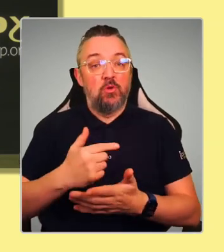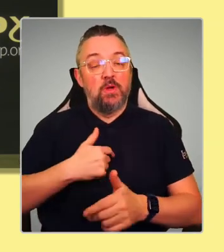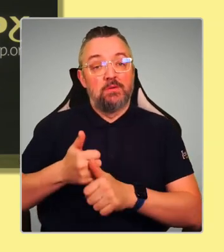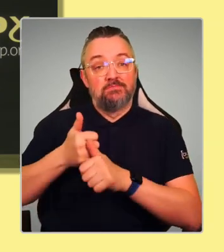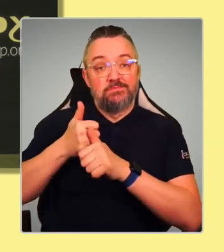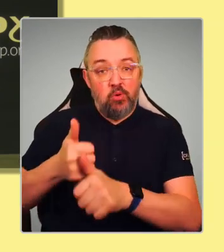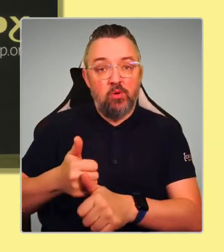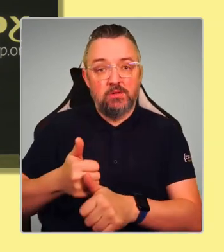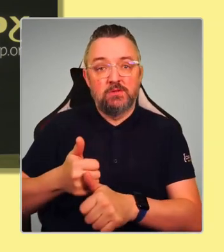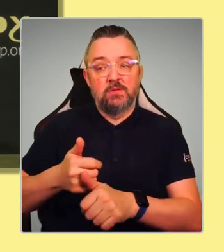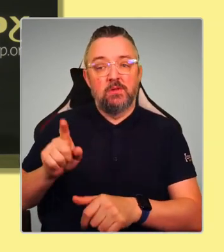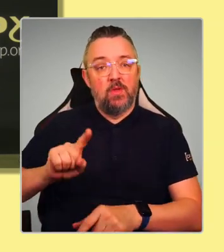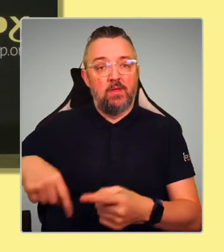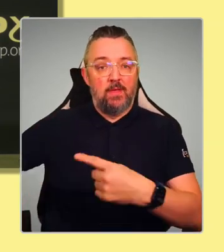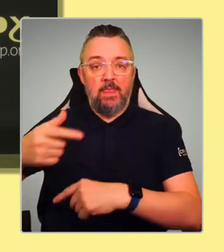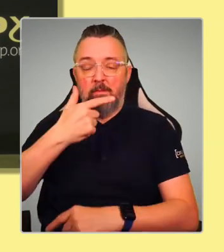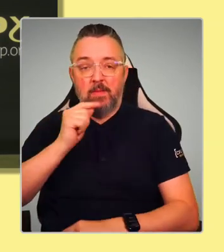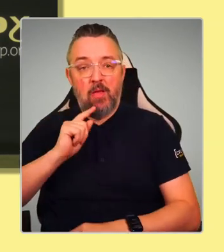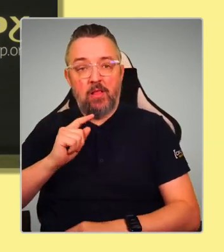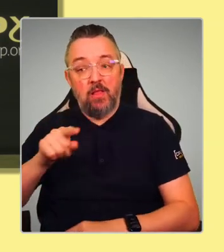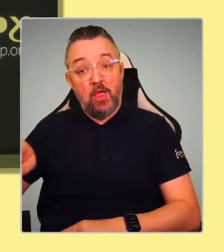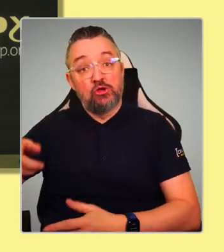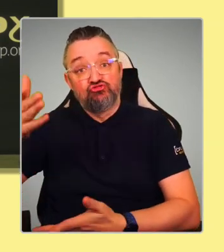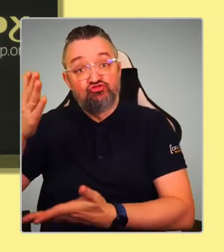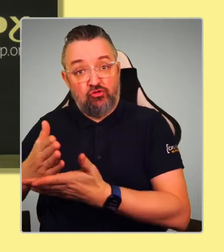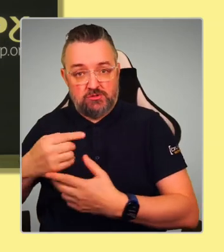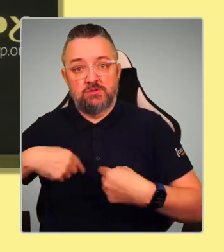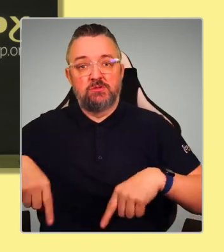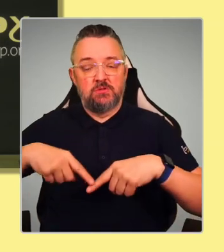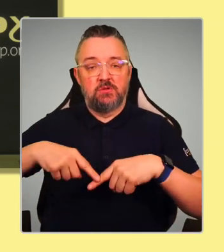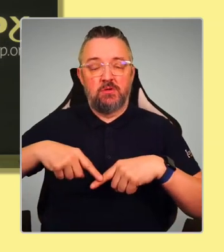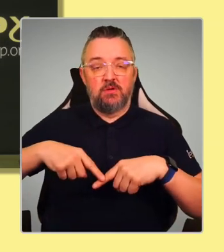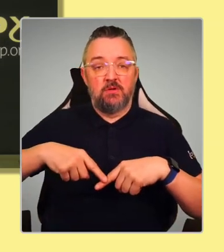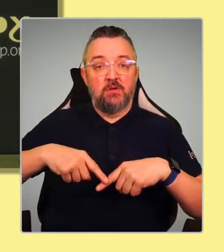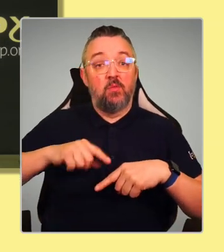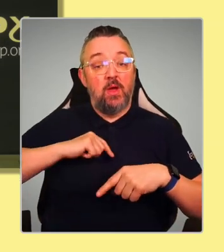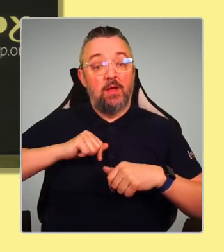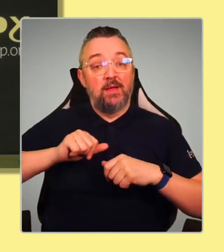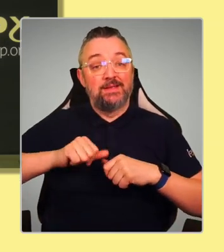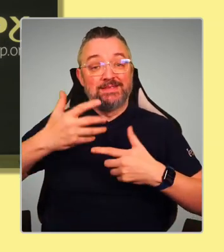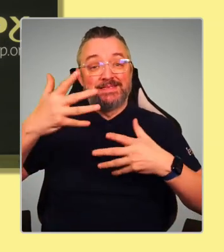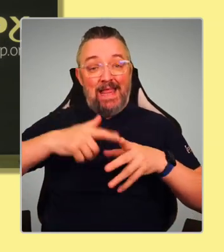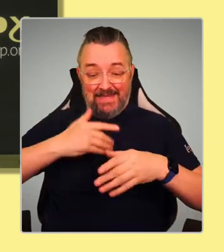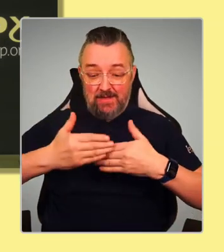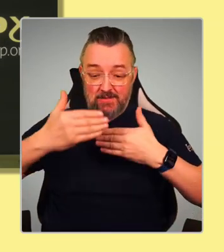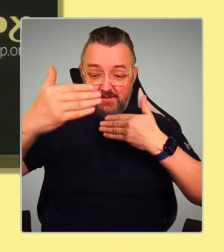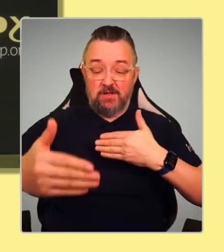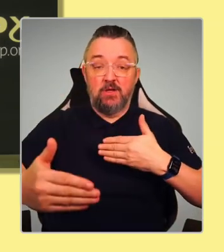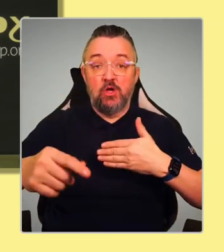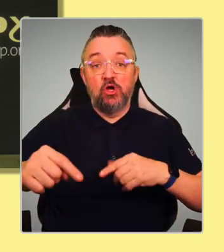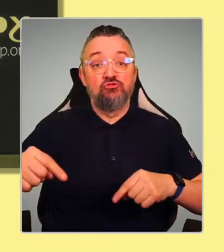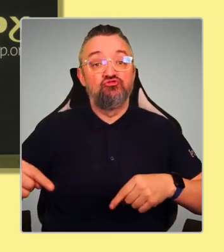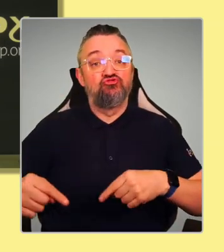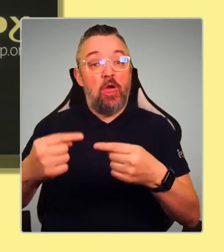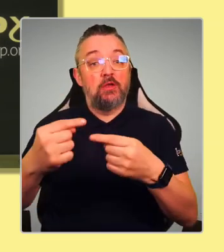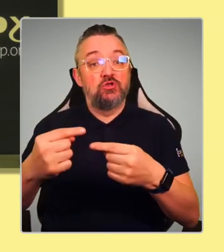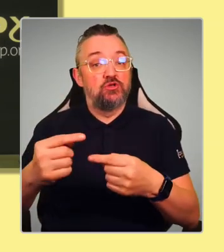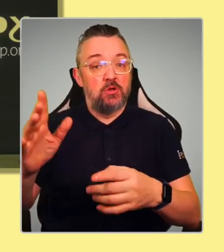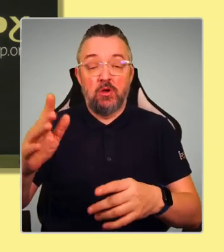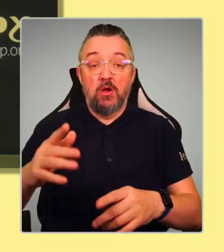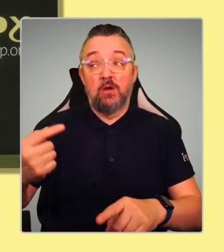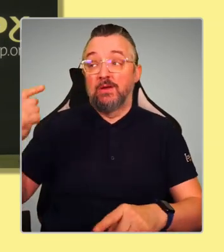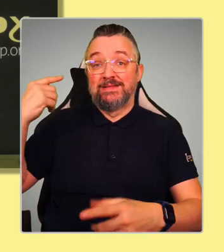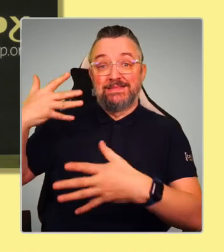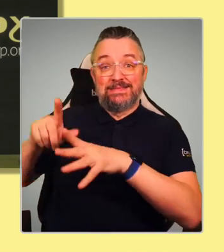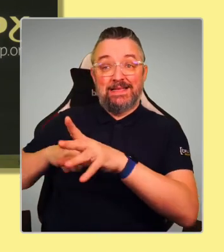trust and deliver. Because the challenges over the next decade are going to be different to the challenges we've had in the last decade. The